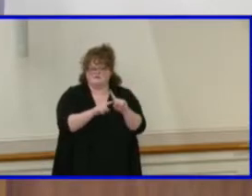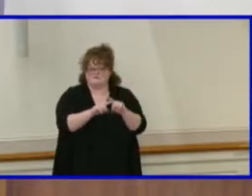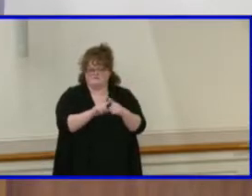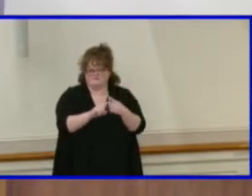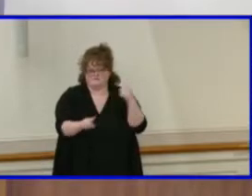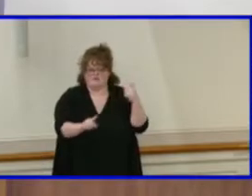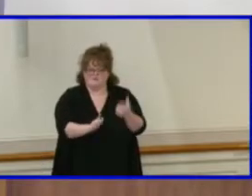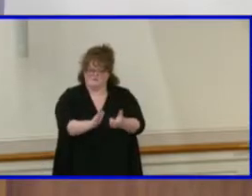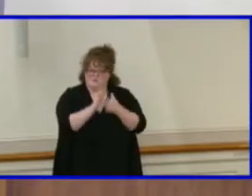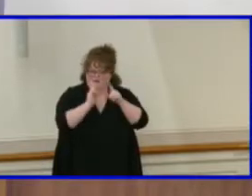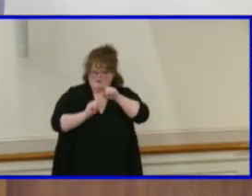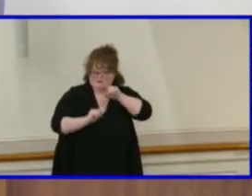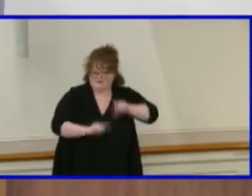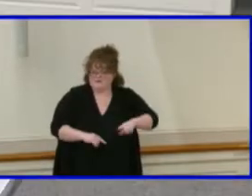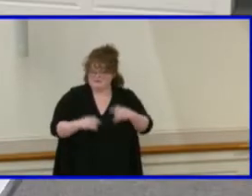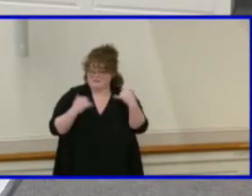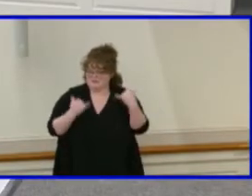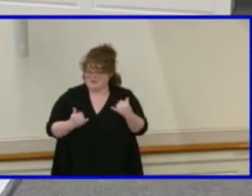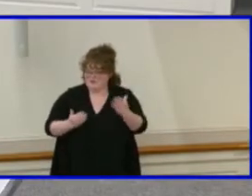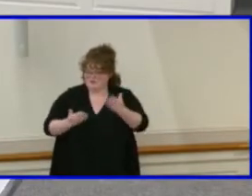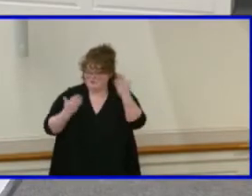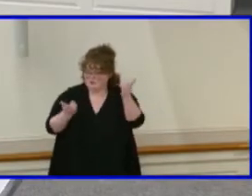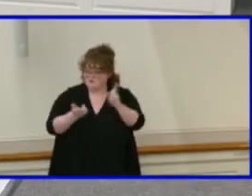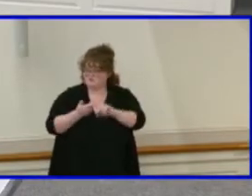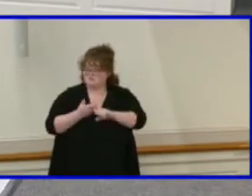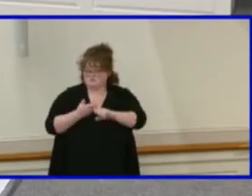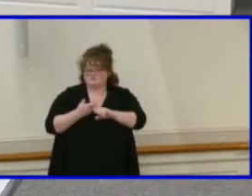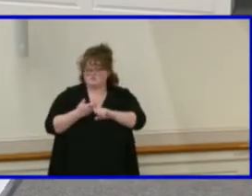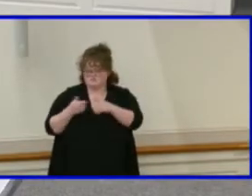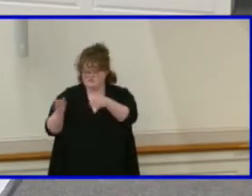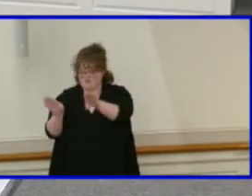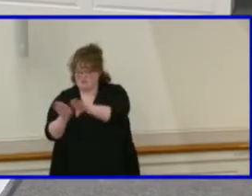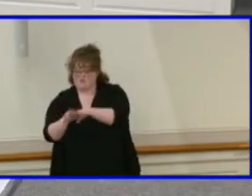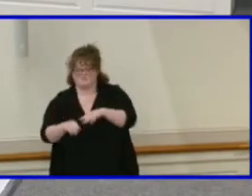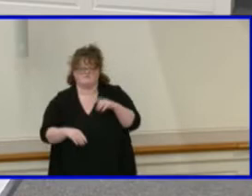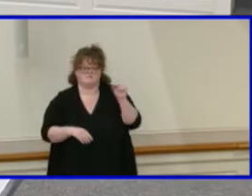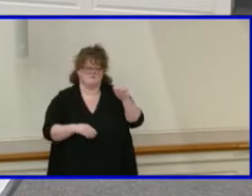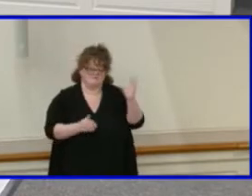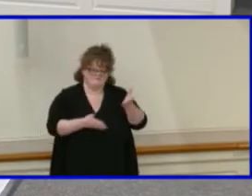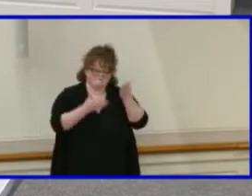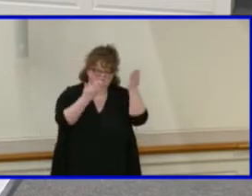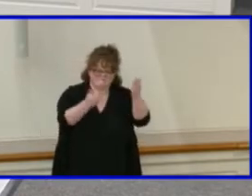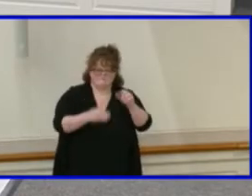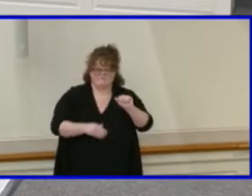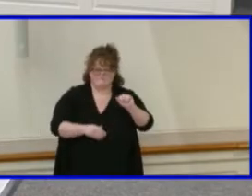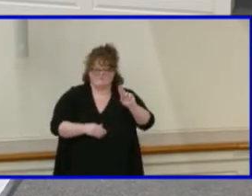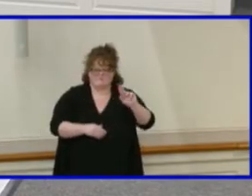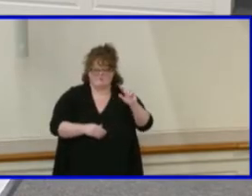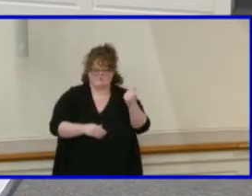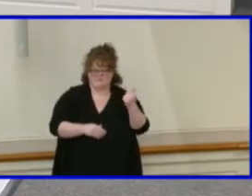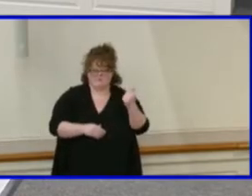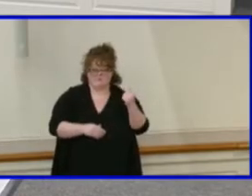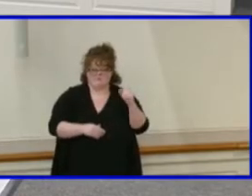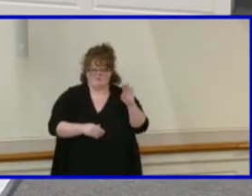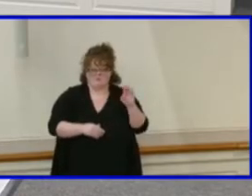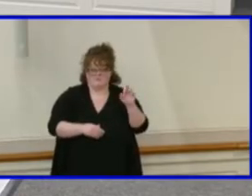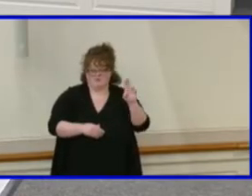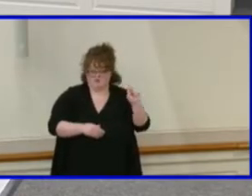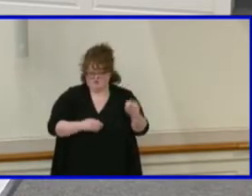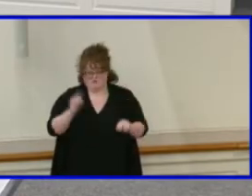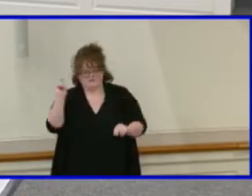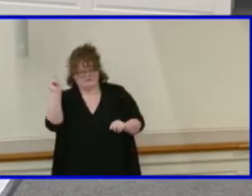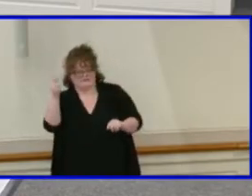a motion to go into closed session? So moved. Been moved by Mrs. Ogburn. Is there a second Ms. Atkins? Second. Thank you Ms. Atkins.